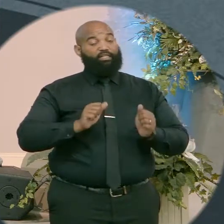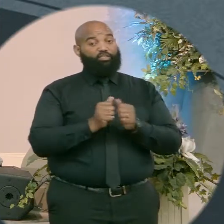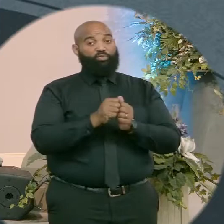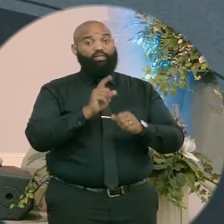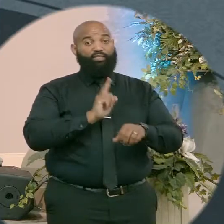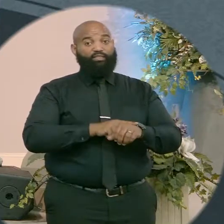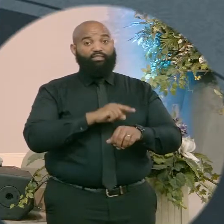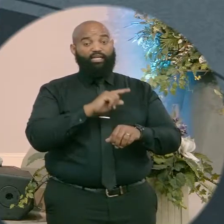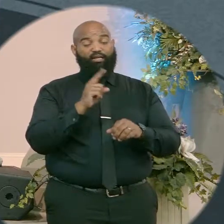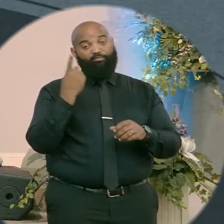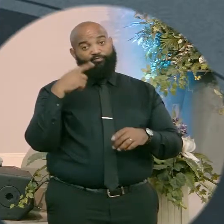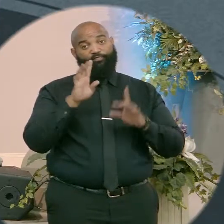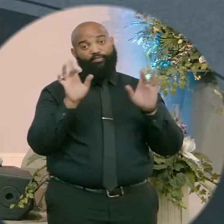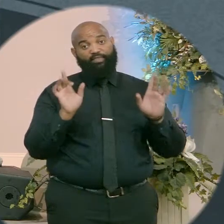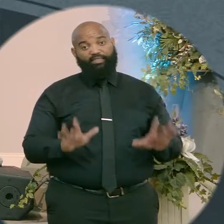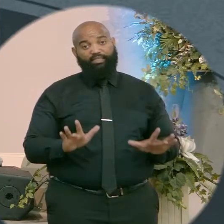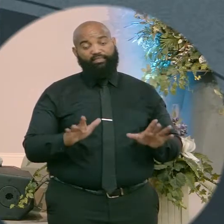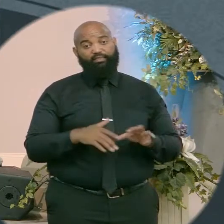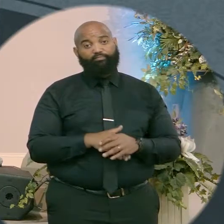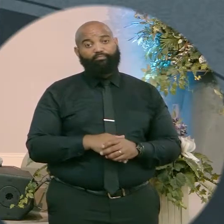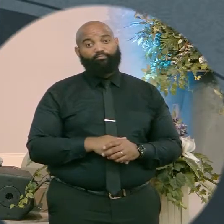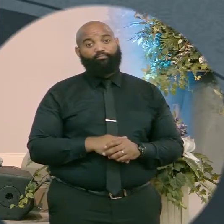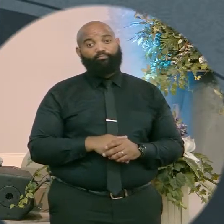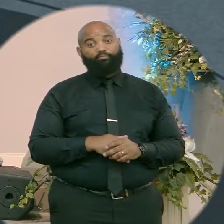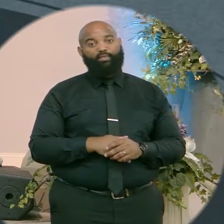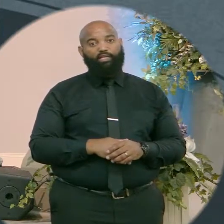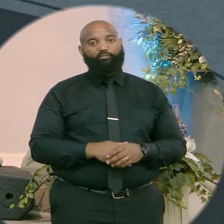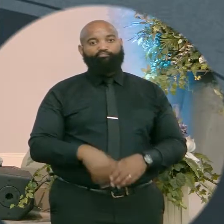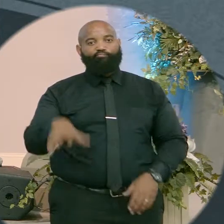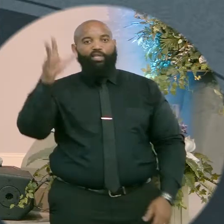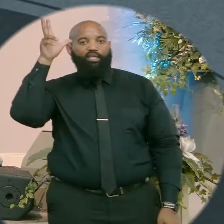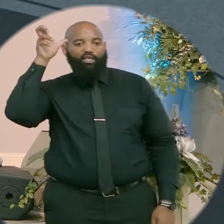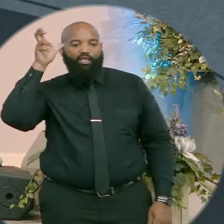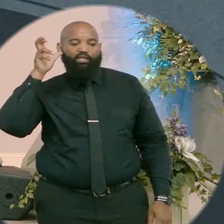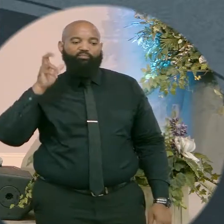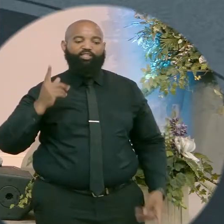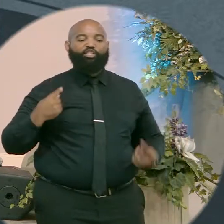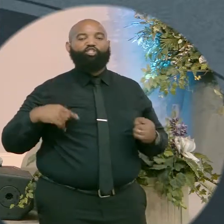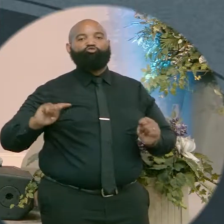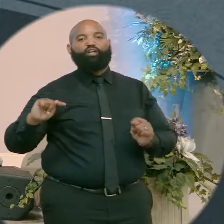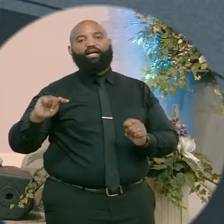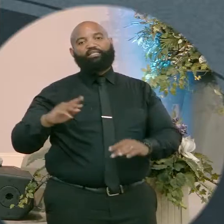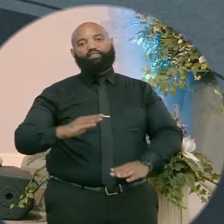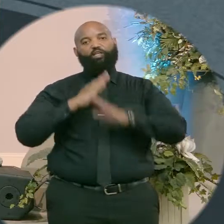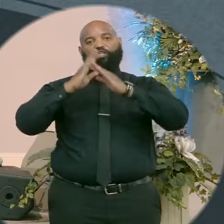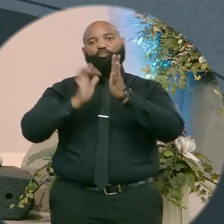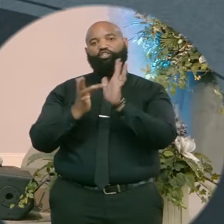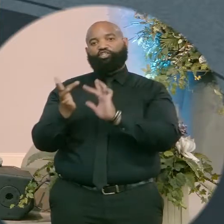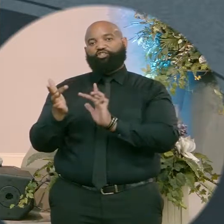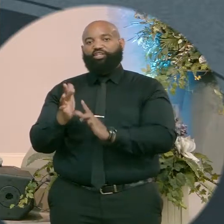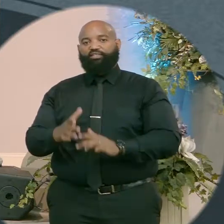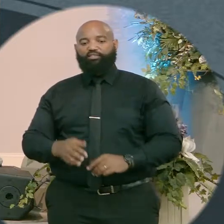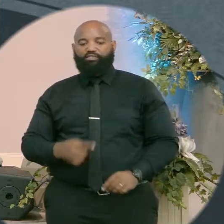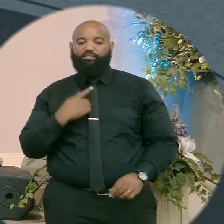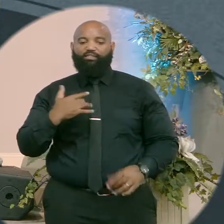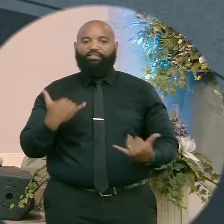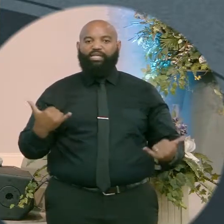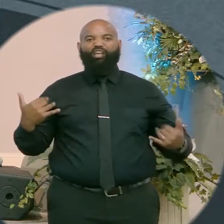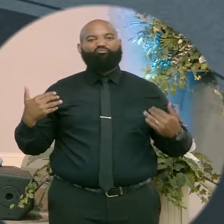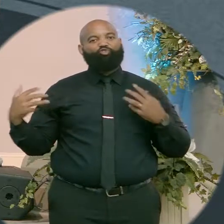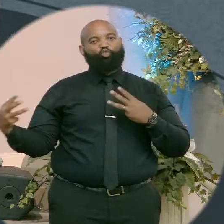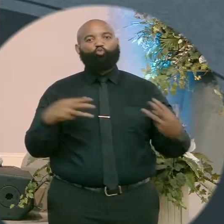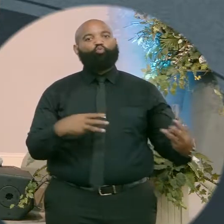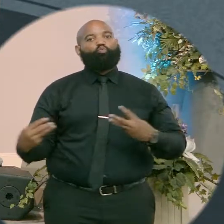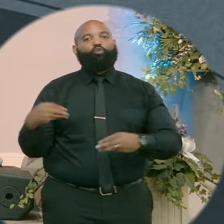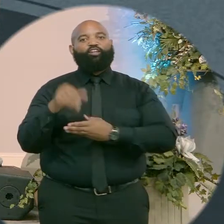It's often followed by a test. The enemy took this test a little bit further and he literally declared war on Jesus right here